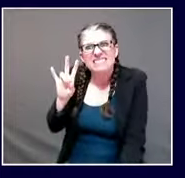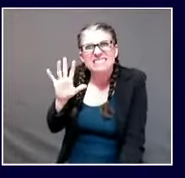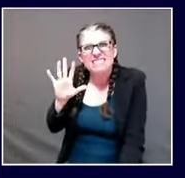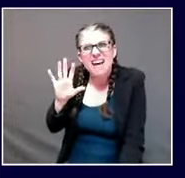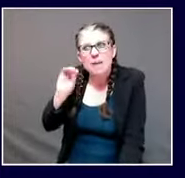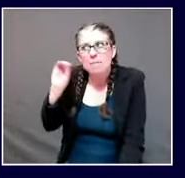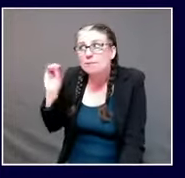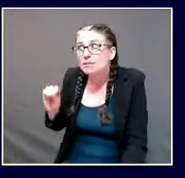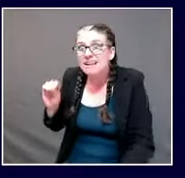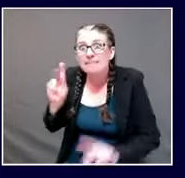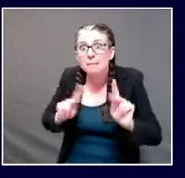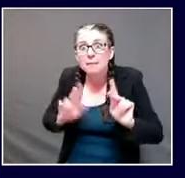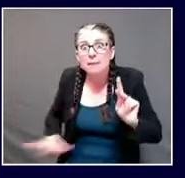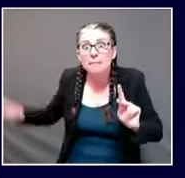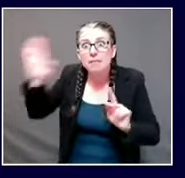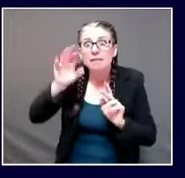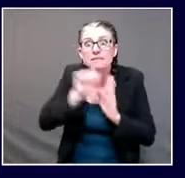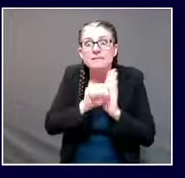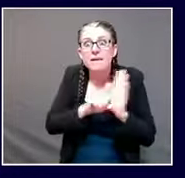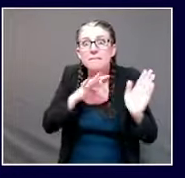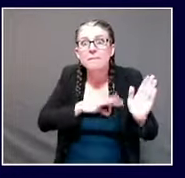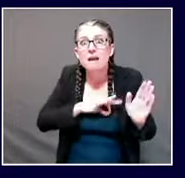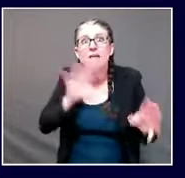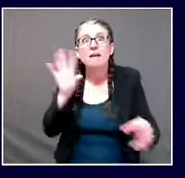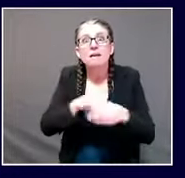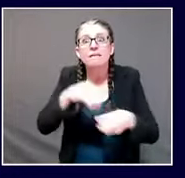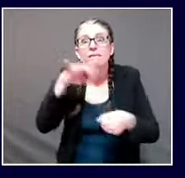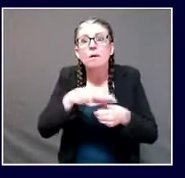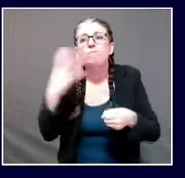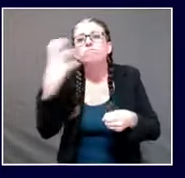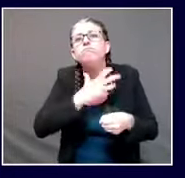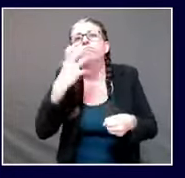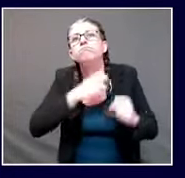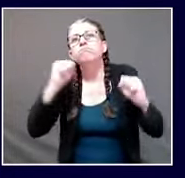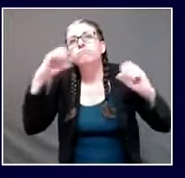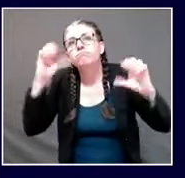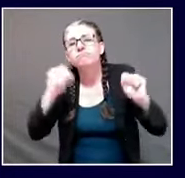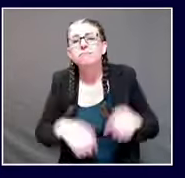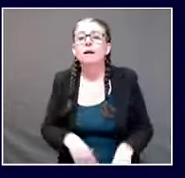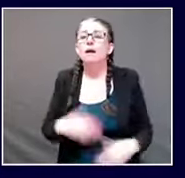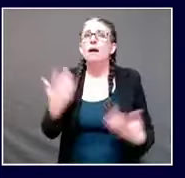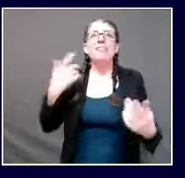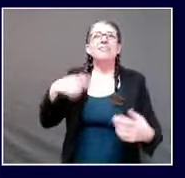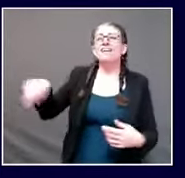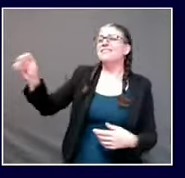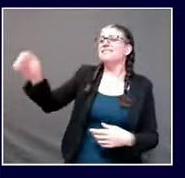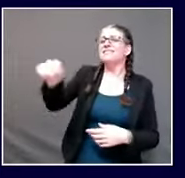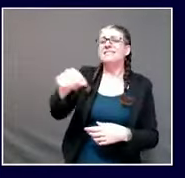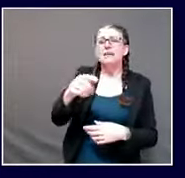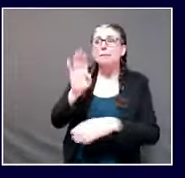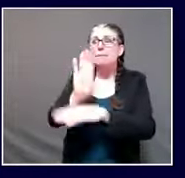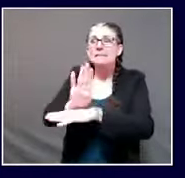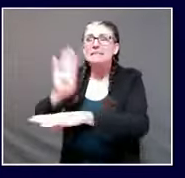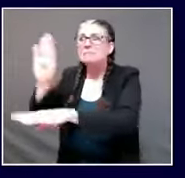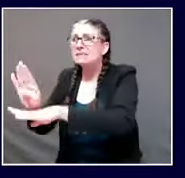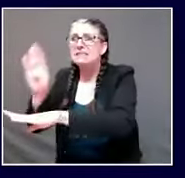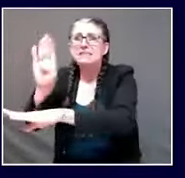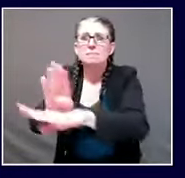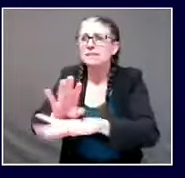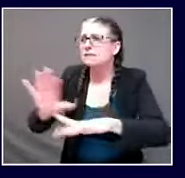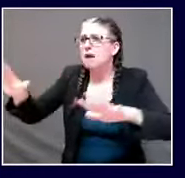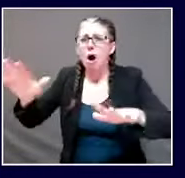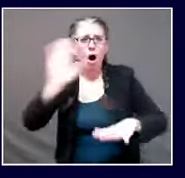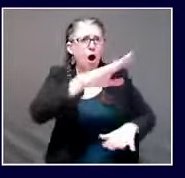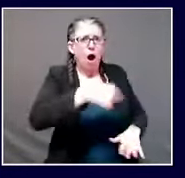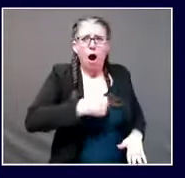individuals that volunteered in so many ways during these past few months of the pandemic. To the more than 250 food